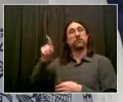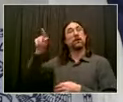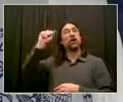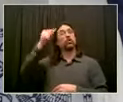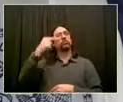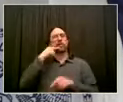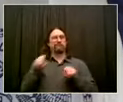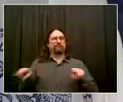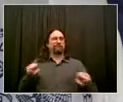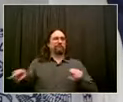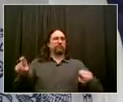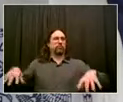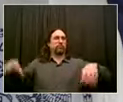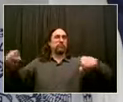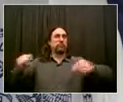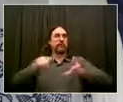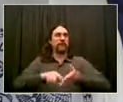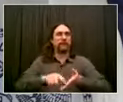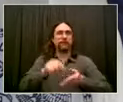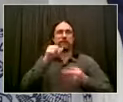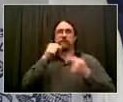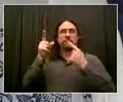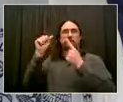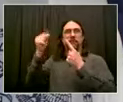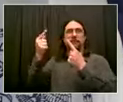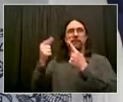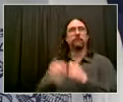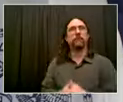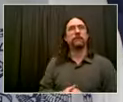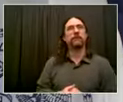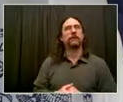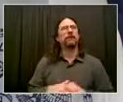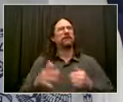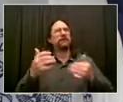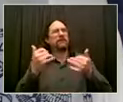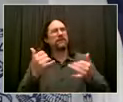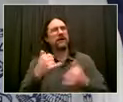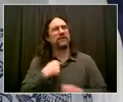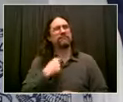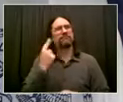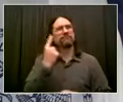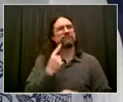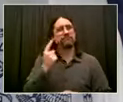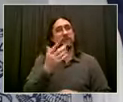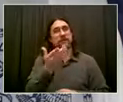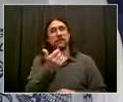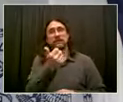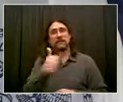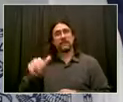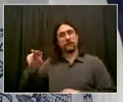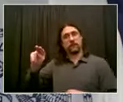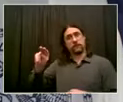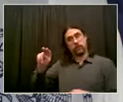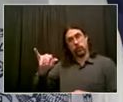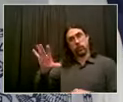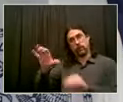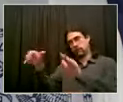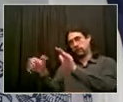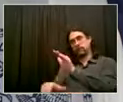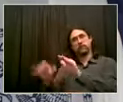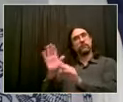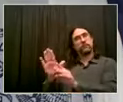that you know of that's going to be looking into this? Is there any update you could give us on that? My understanding